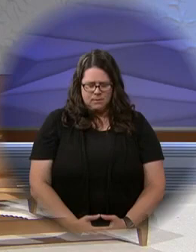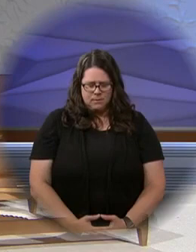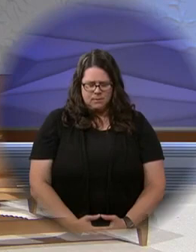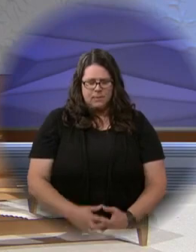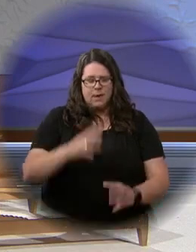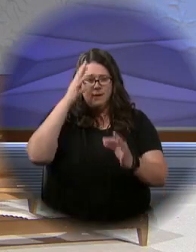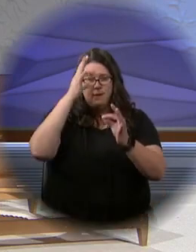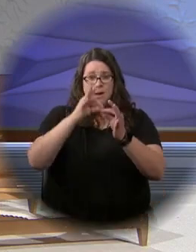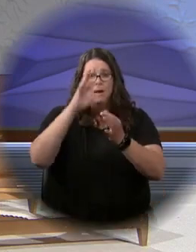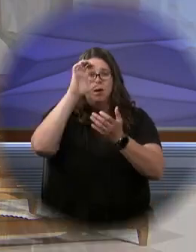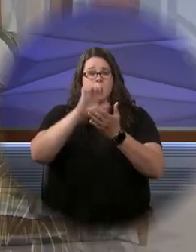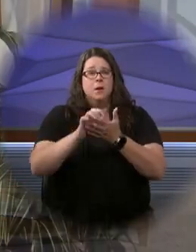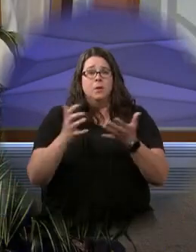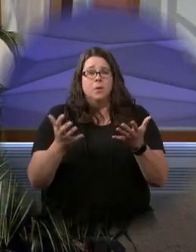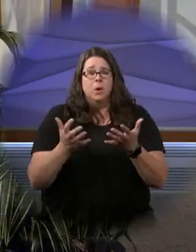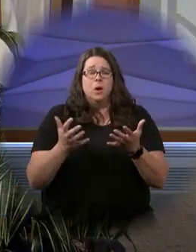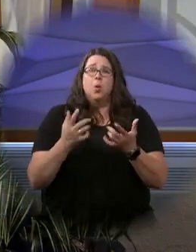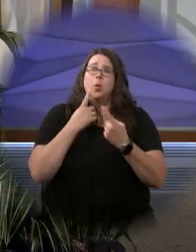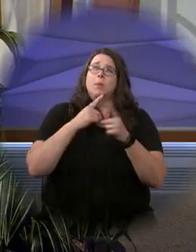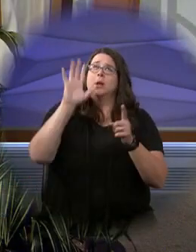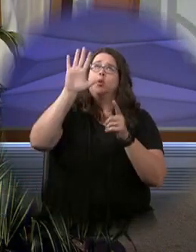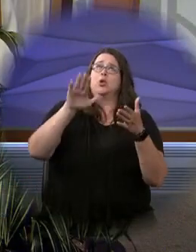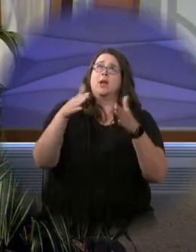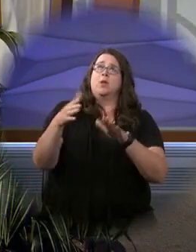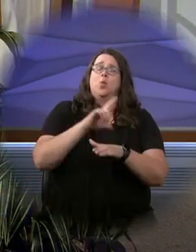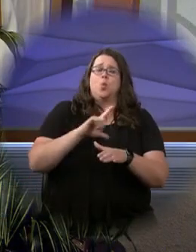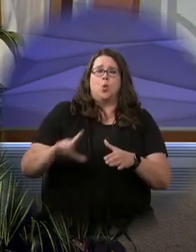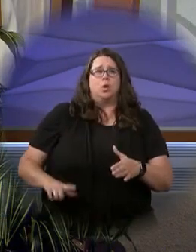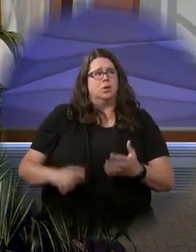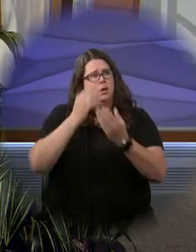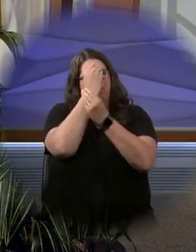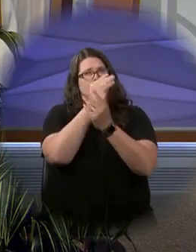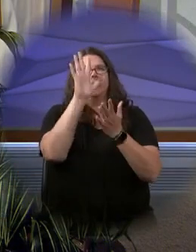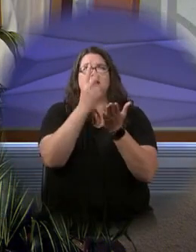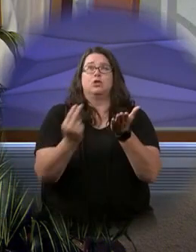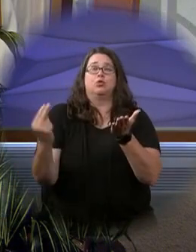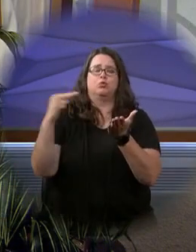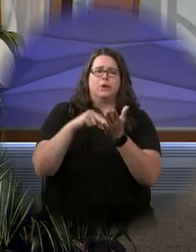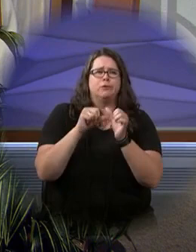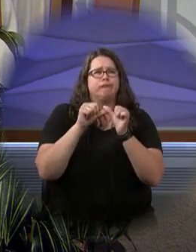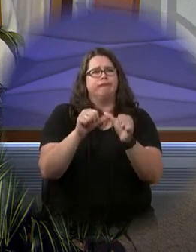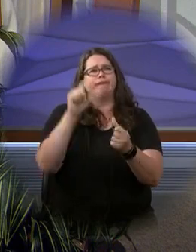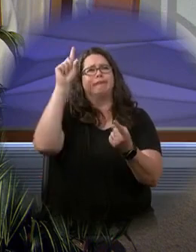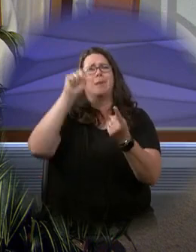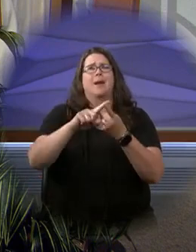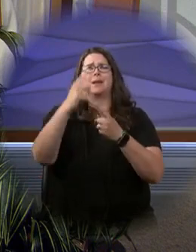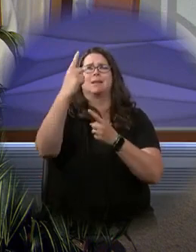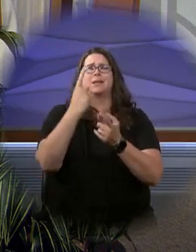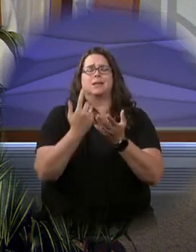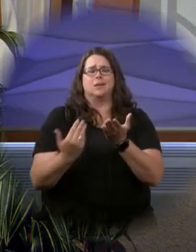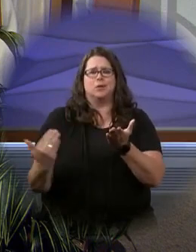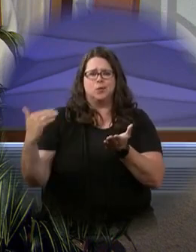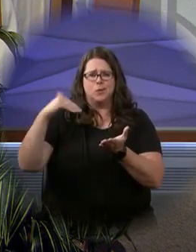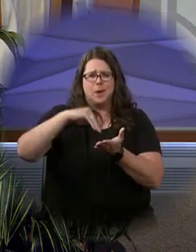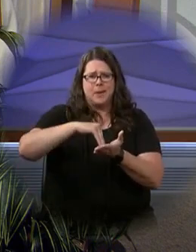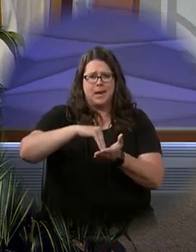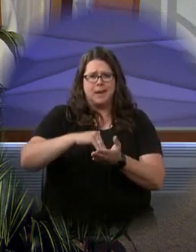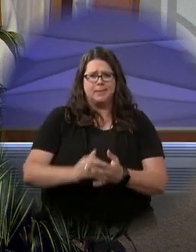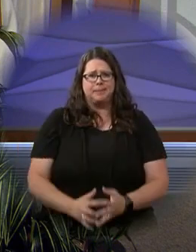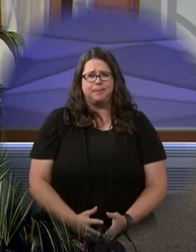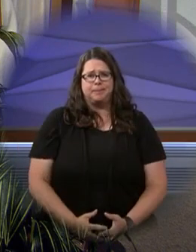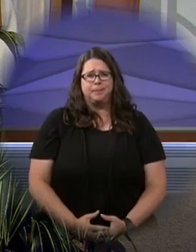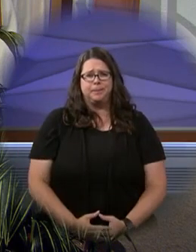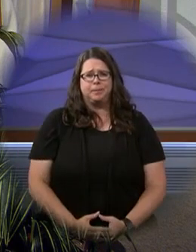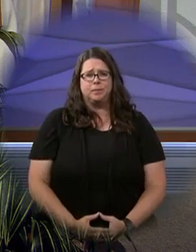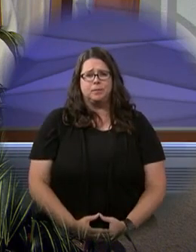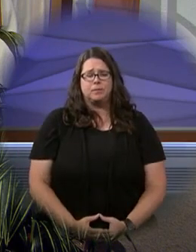The mystery of faith. We proclaim your death, O Lord, and profess your resurrection until you come